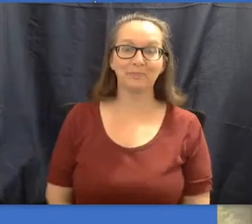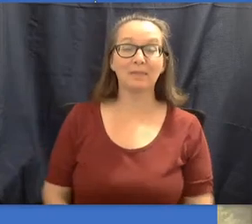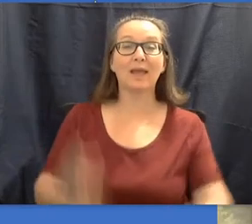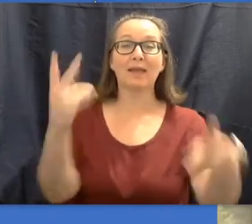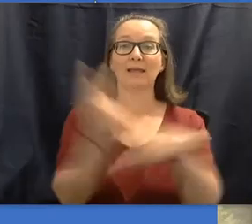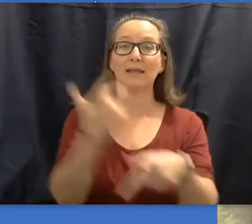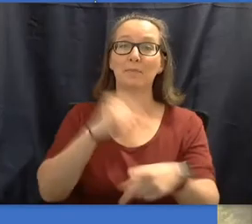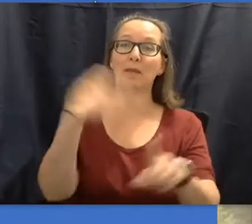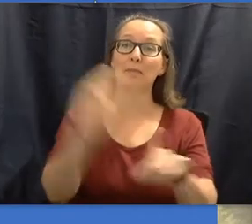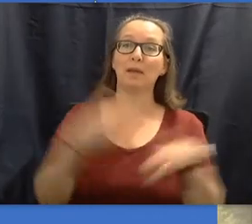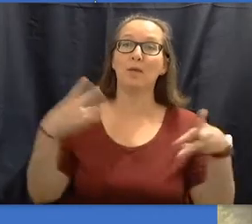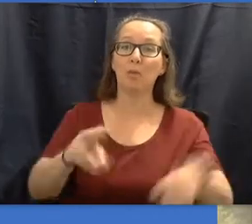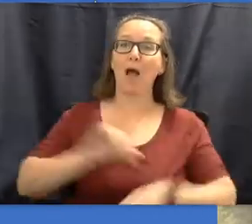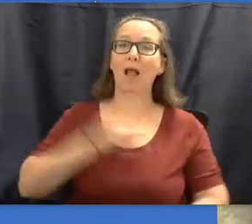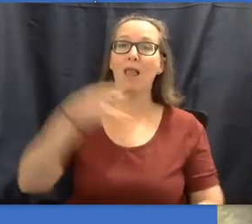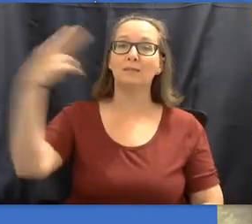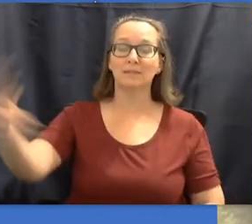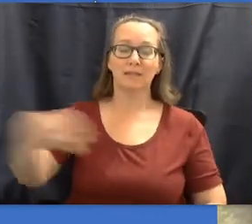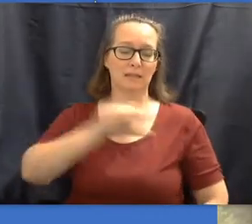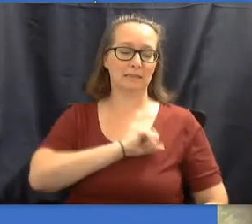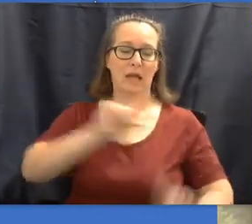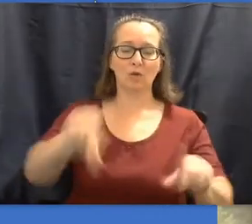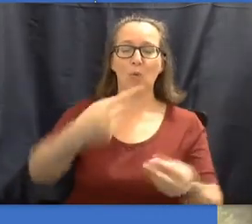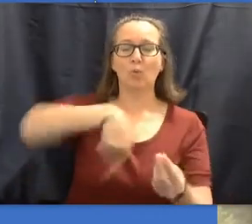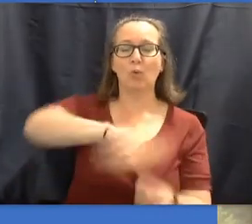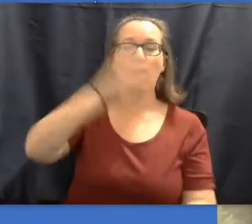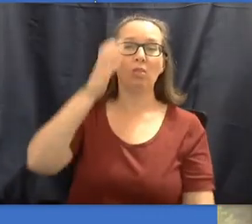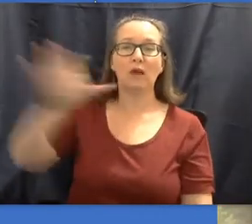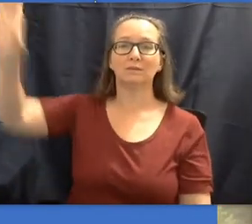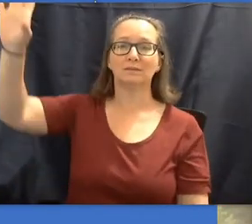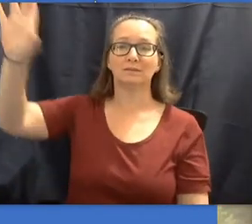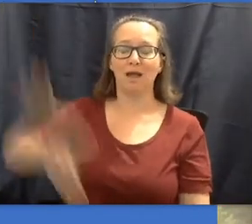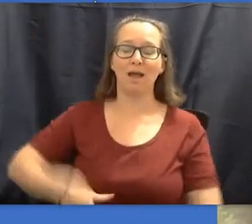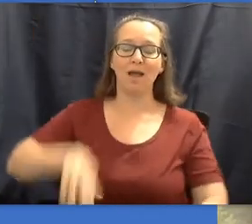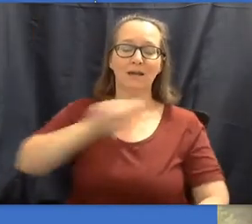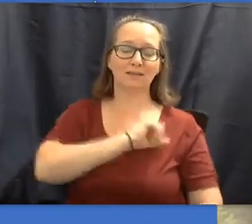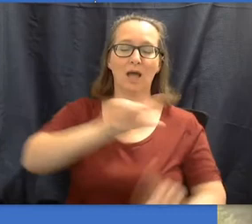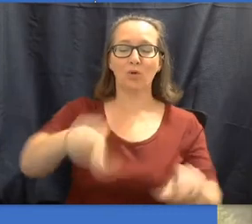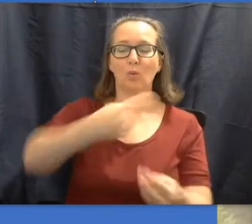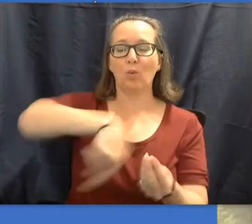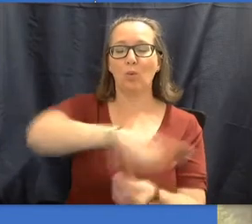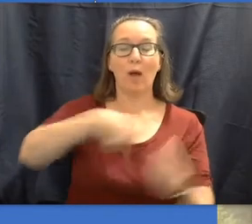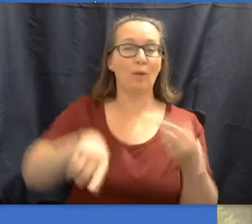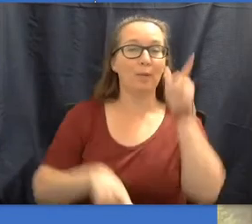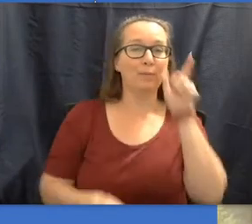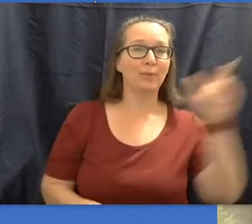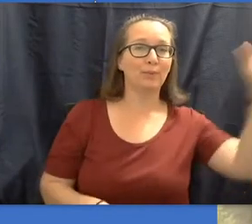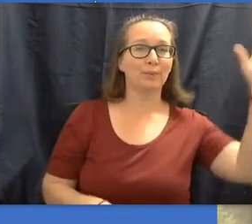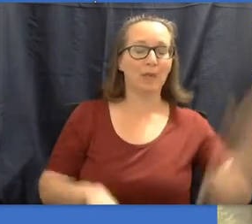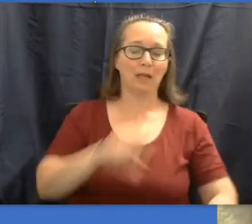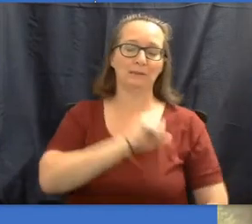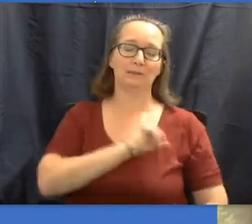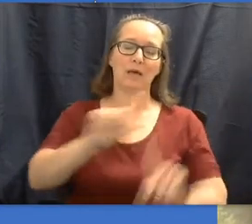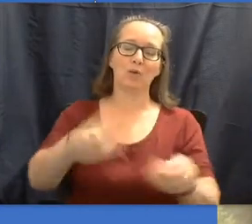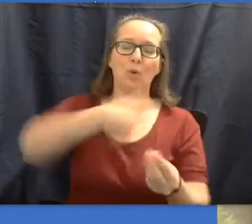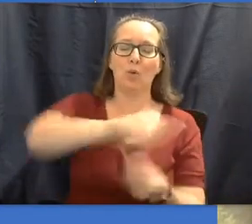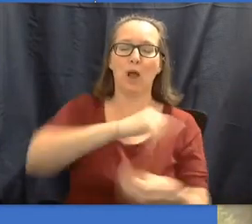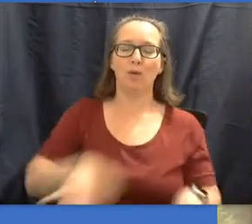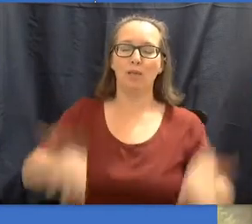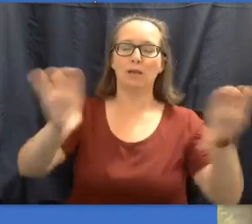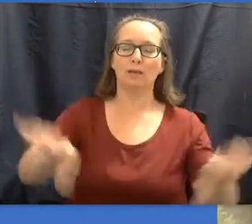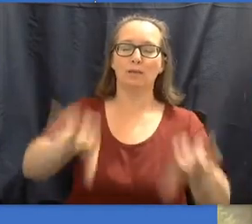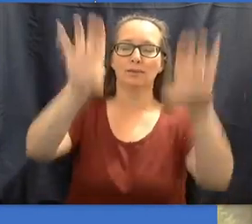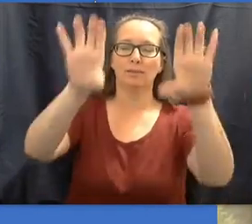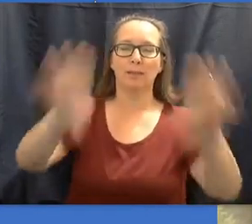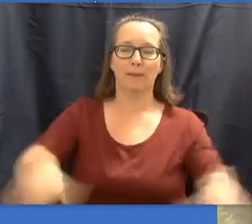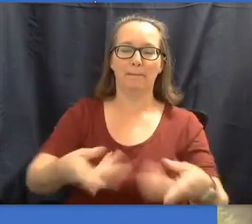Keep the beat while I sing, Sally go round the sun, Sally go round the moon, Sally go round the chimney pot,